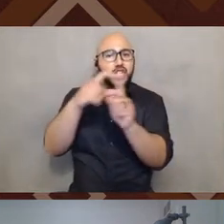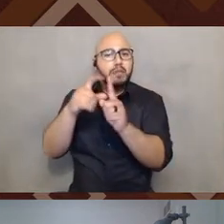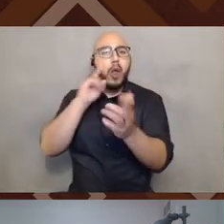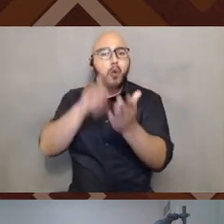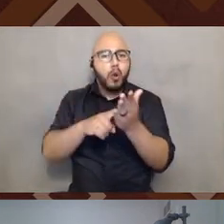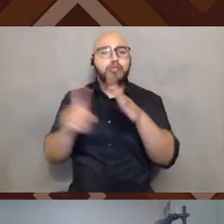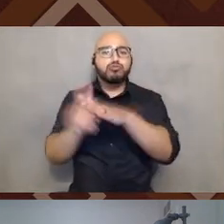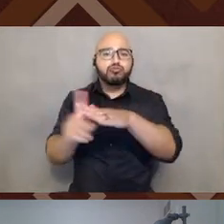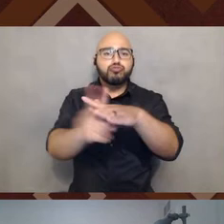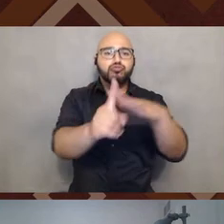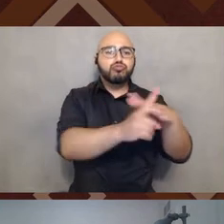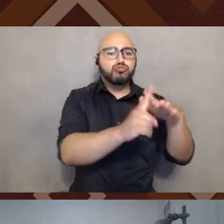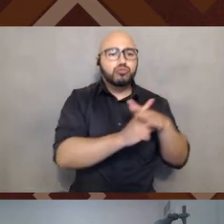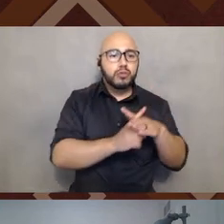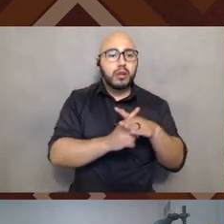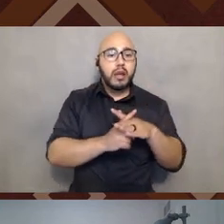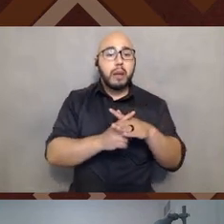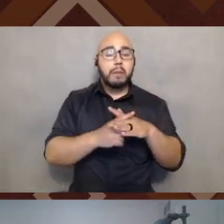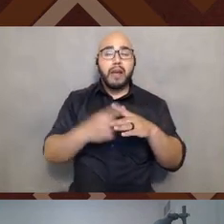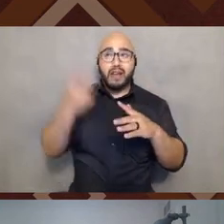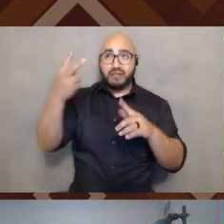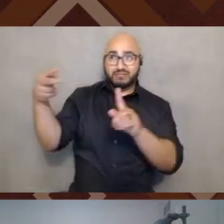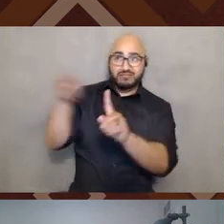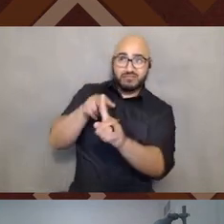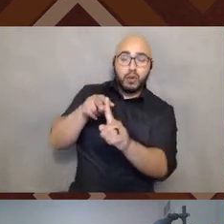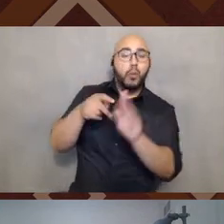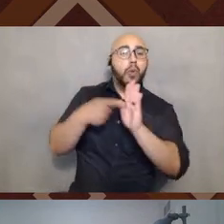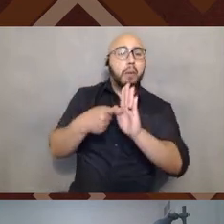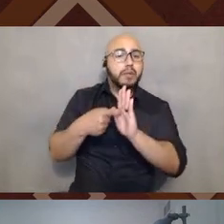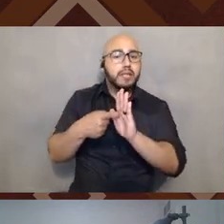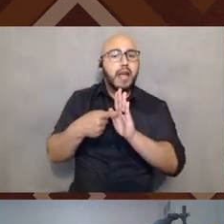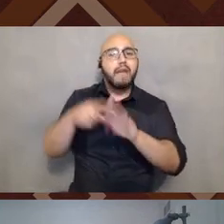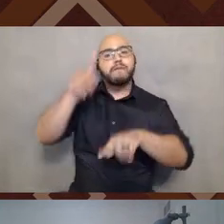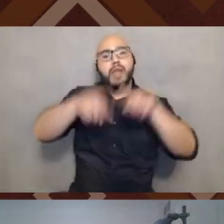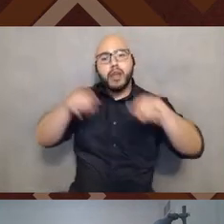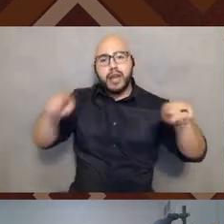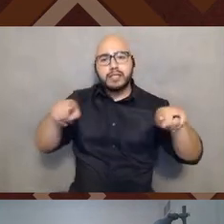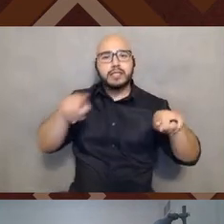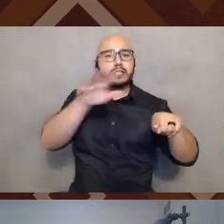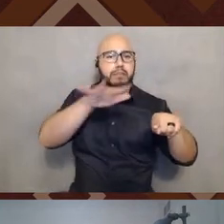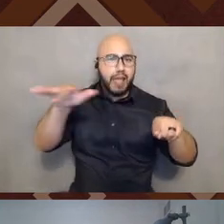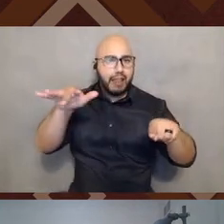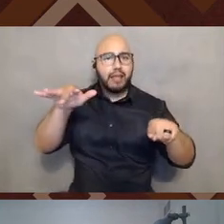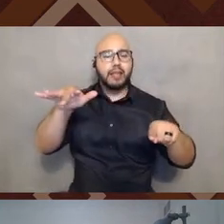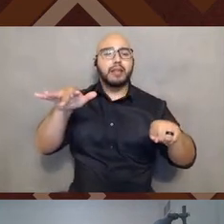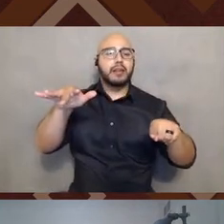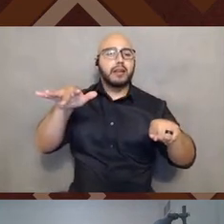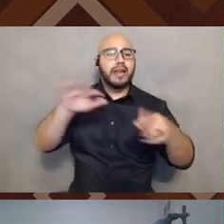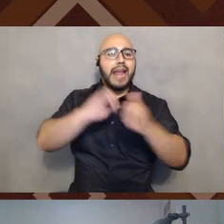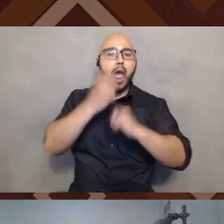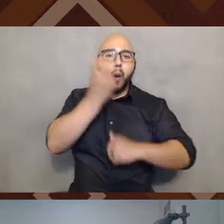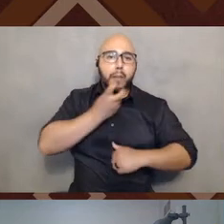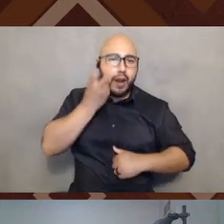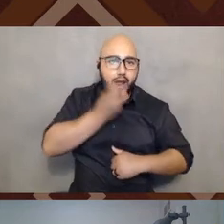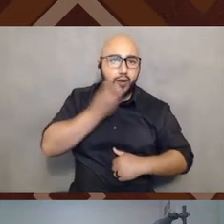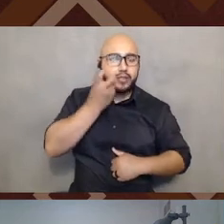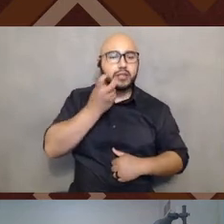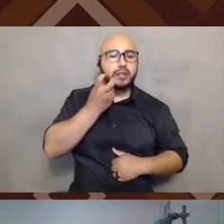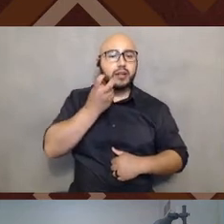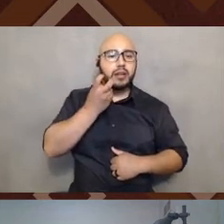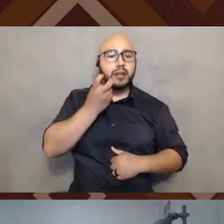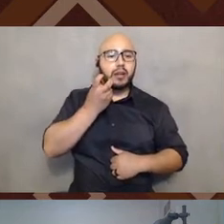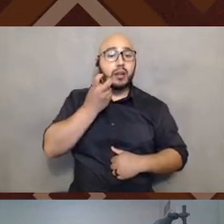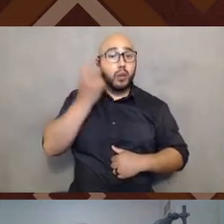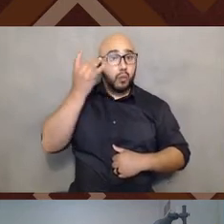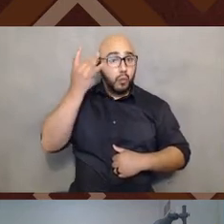they, they, to me, they'll really represent just again, kind of variations in, in essentially spelling and the way we're pronouncing things. Right. But so